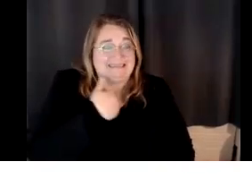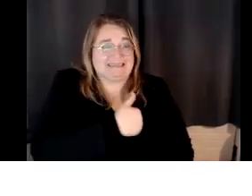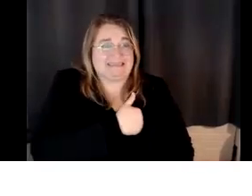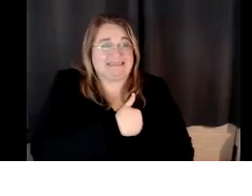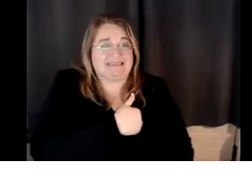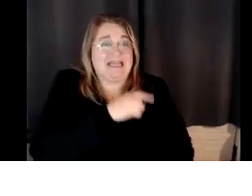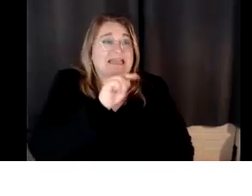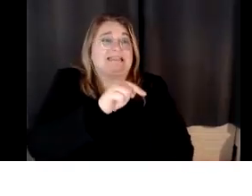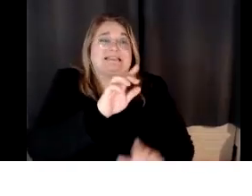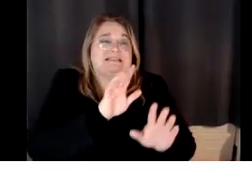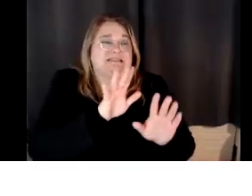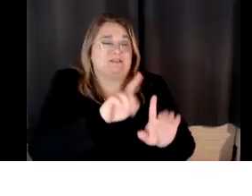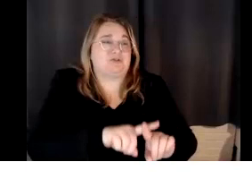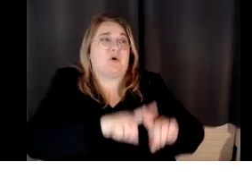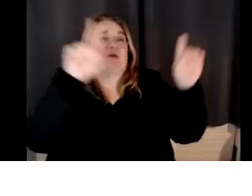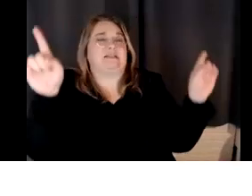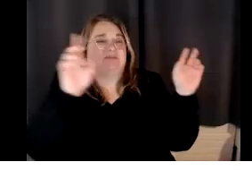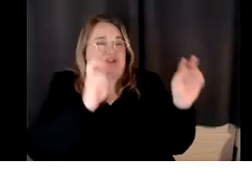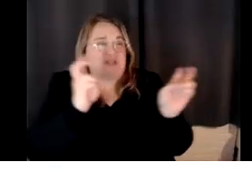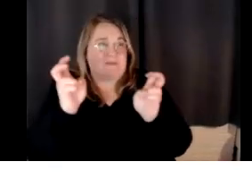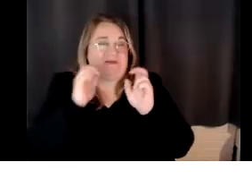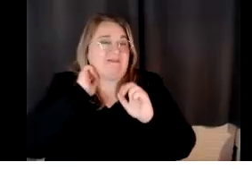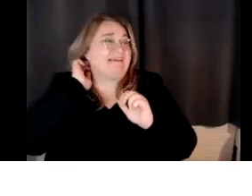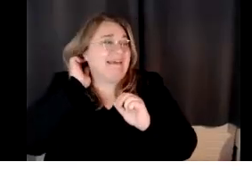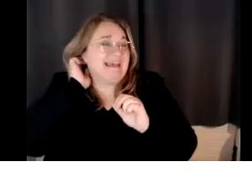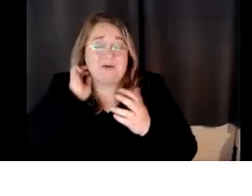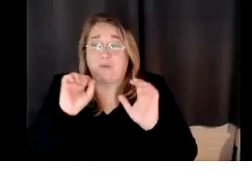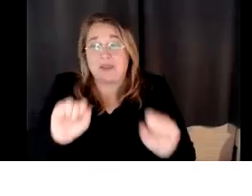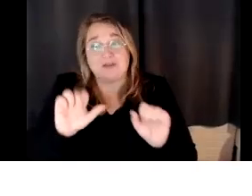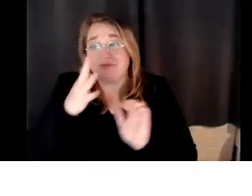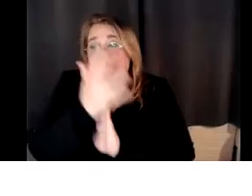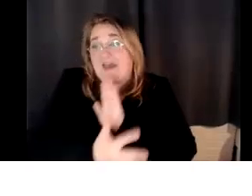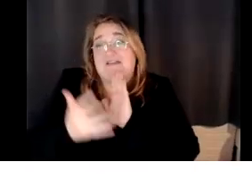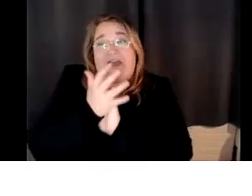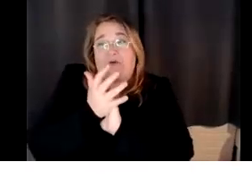is a totally different, different topic. So we can, we can spend another five hours on this.